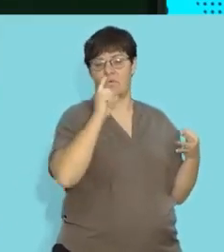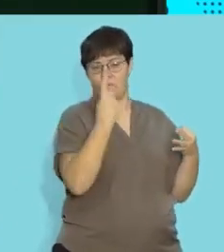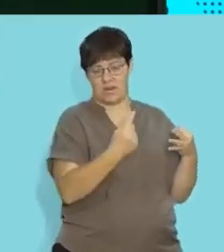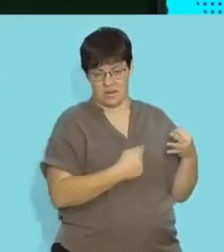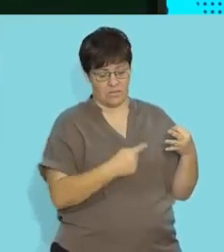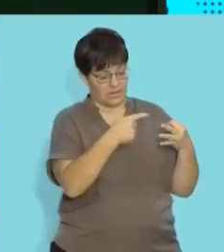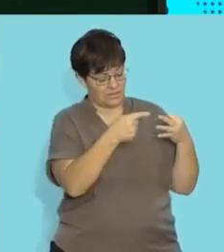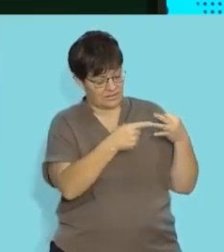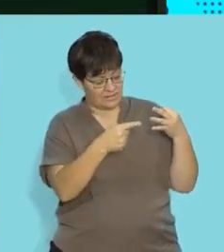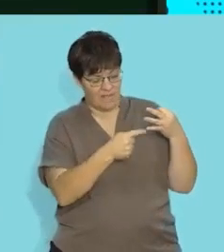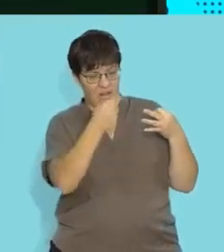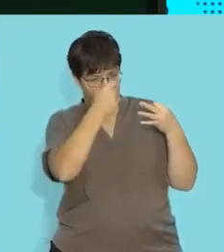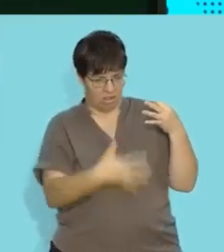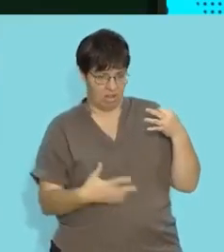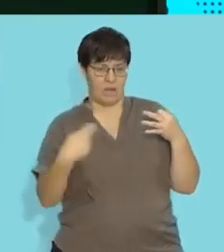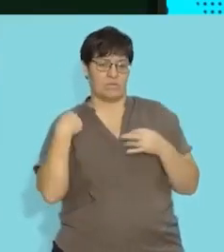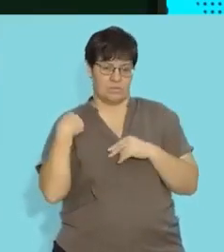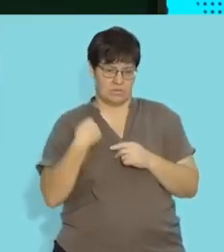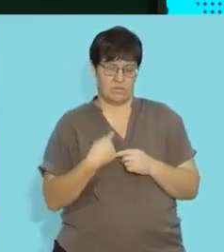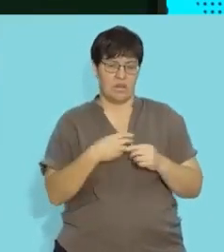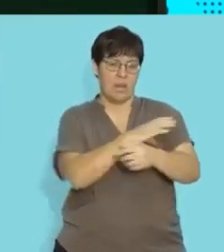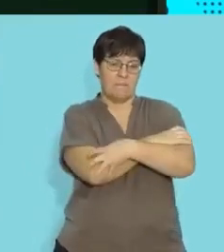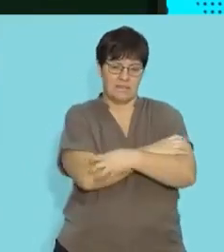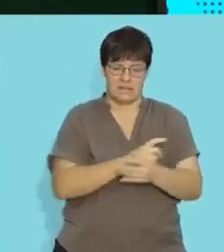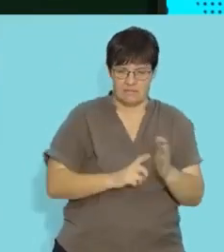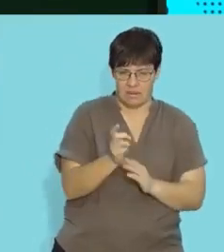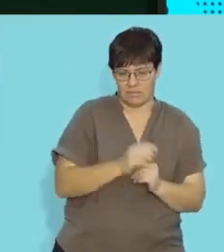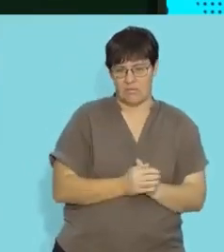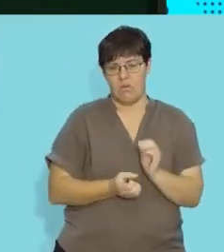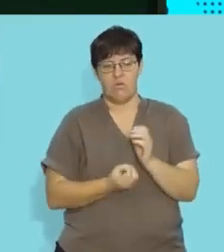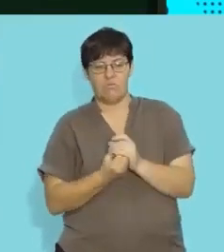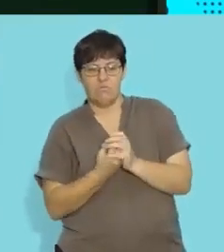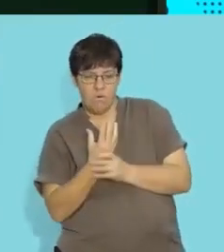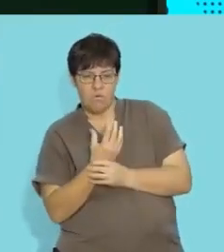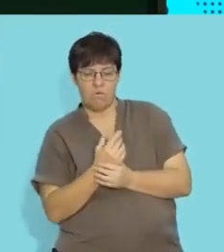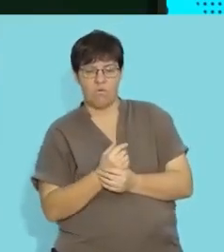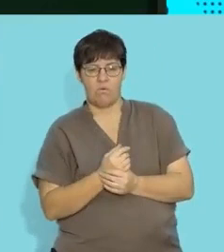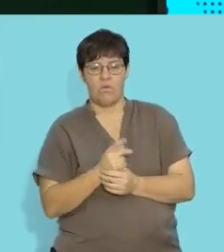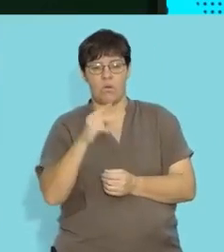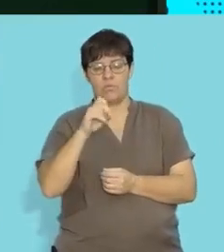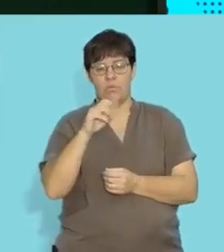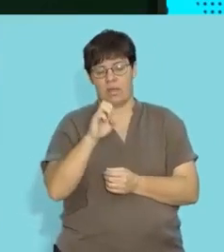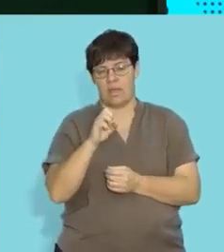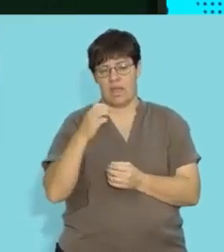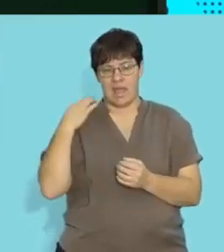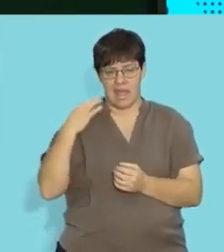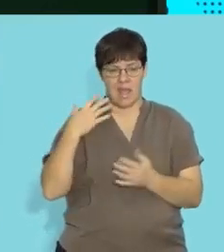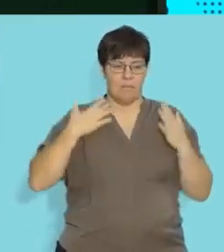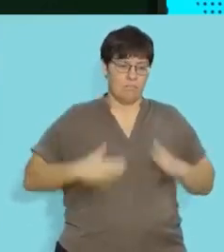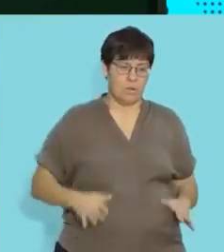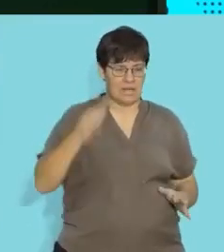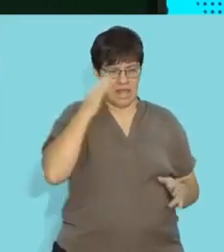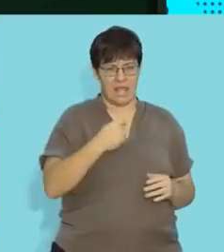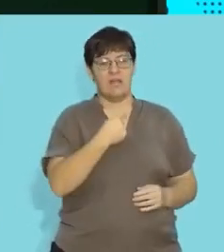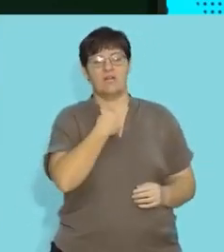testosterone has several functions in terms of muscle development growth of pubic hair body hair the